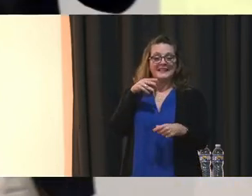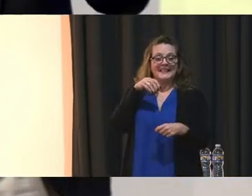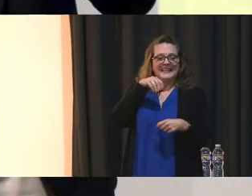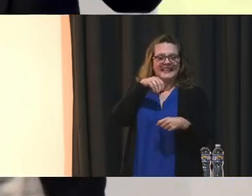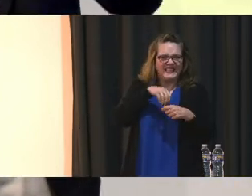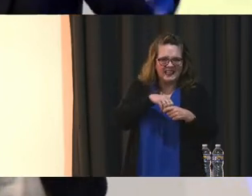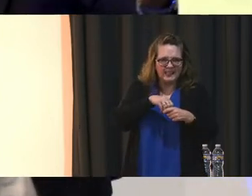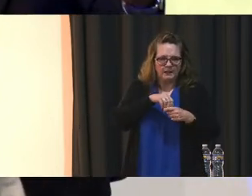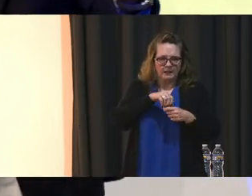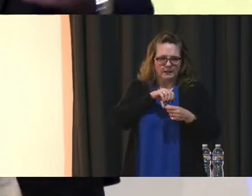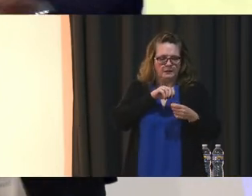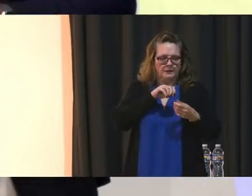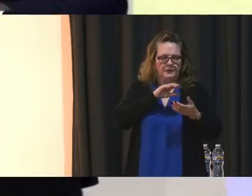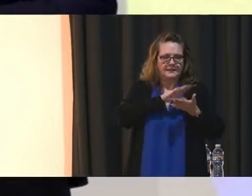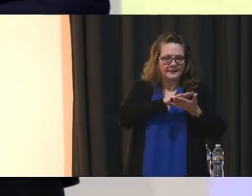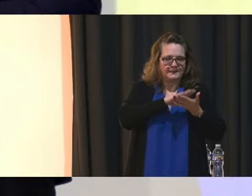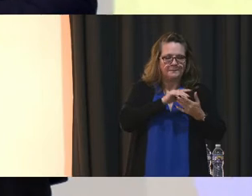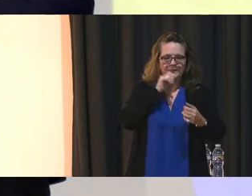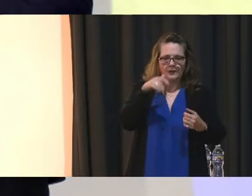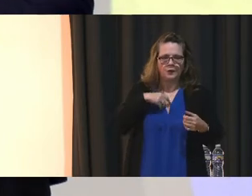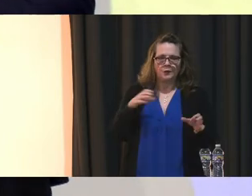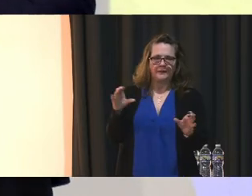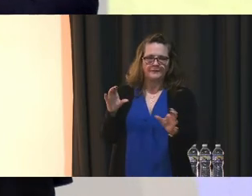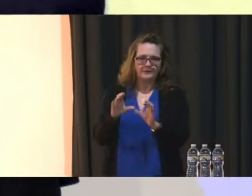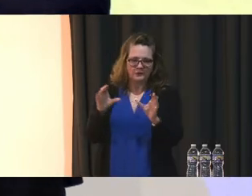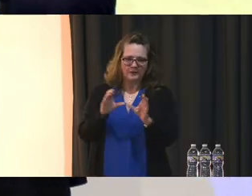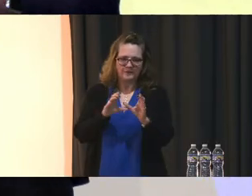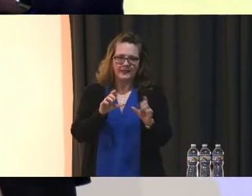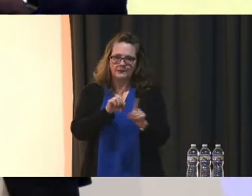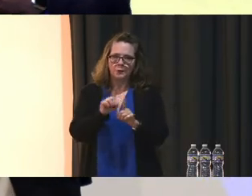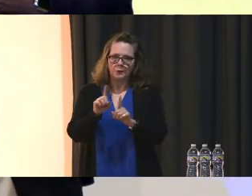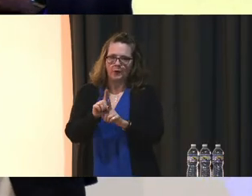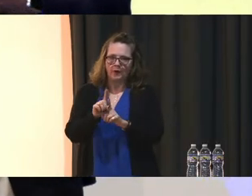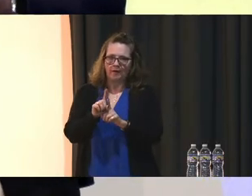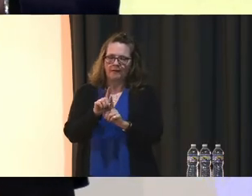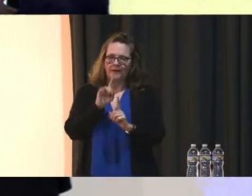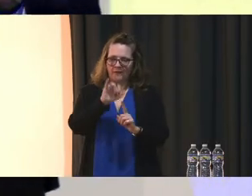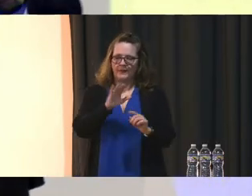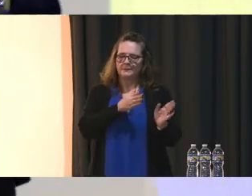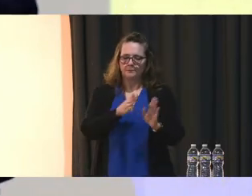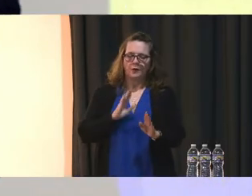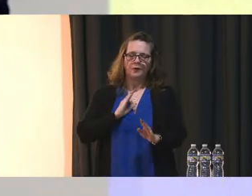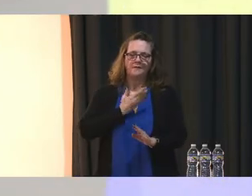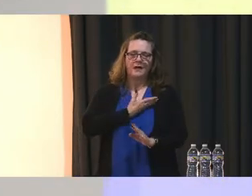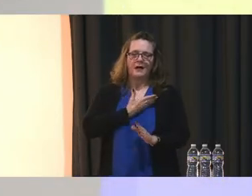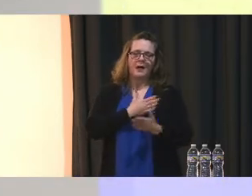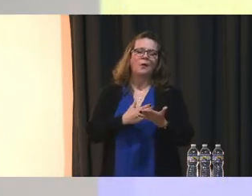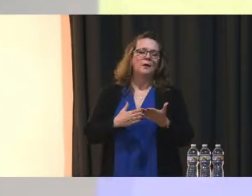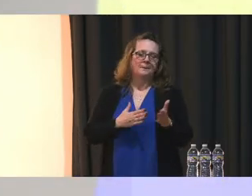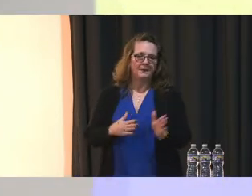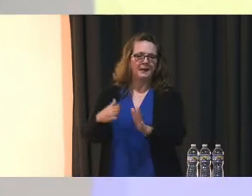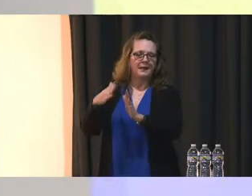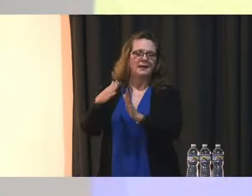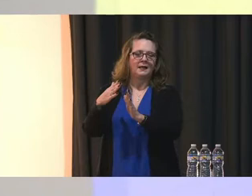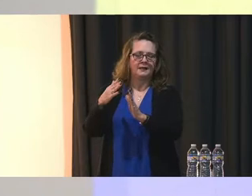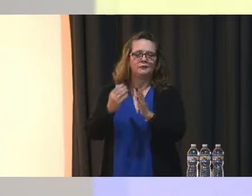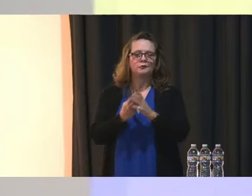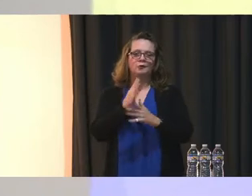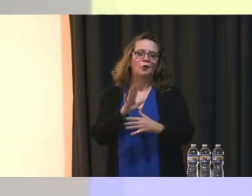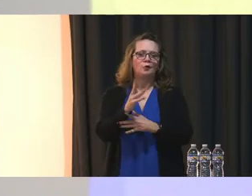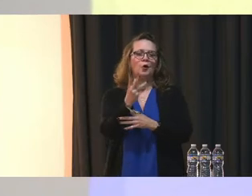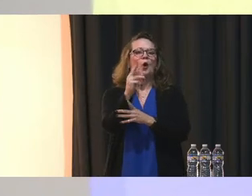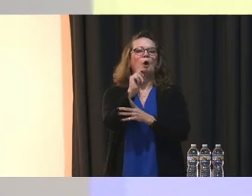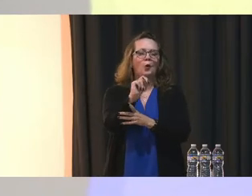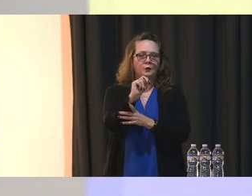certificated or certified positions as well Which is a part of our plan in Grow Your Own Are there individuals that are in